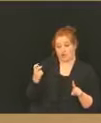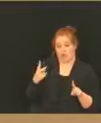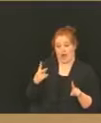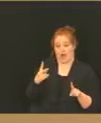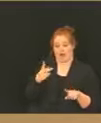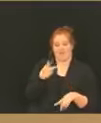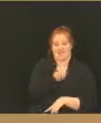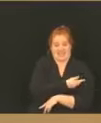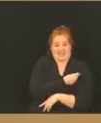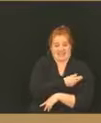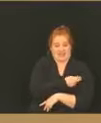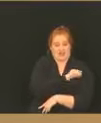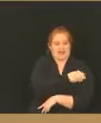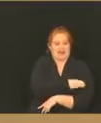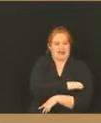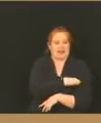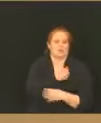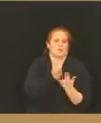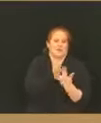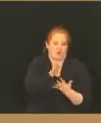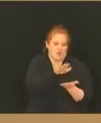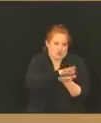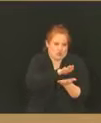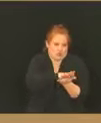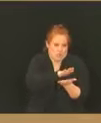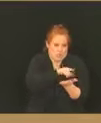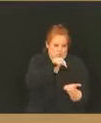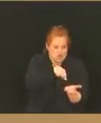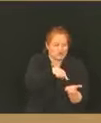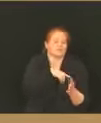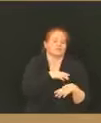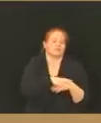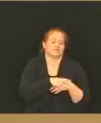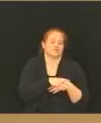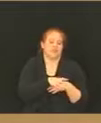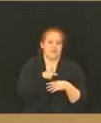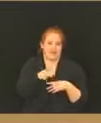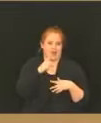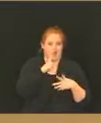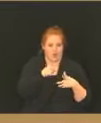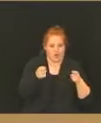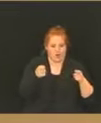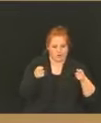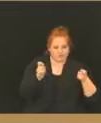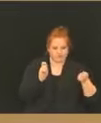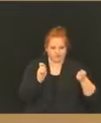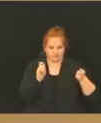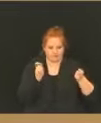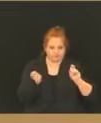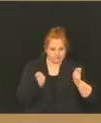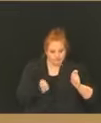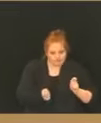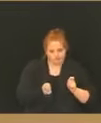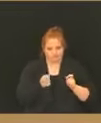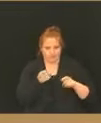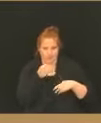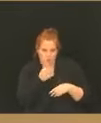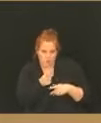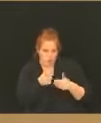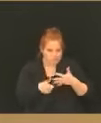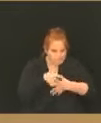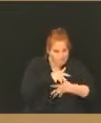through the actual schools themselves, and they will be the ones really orchestrating the tiers within their school staff, that